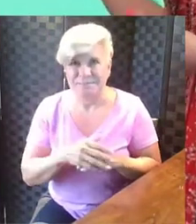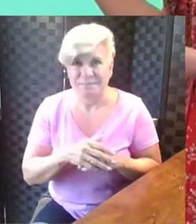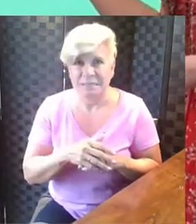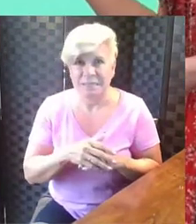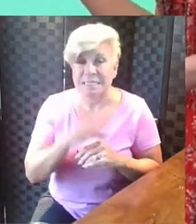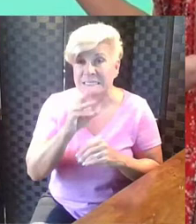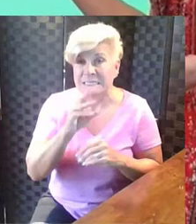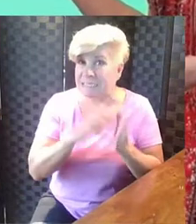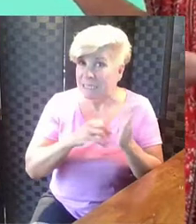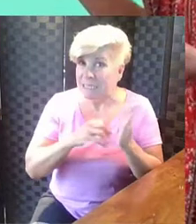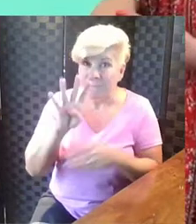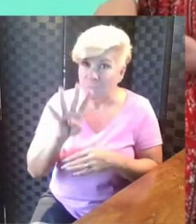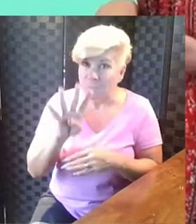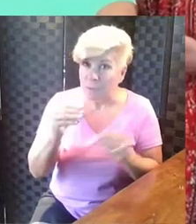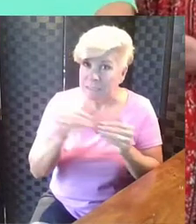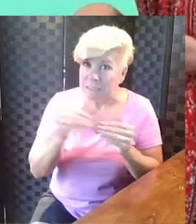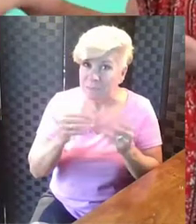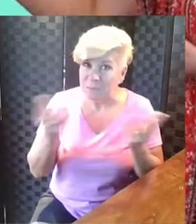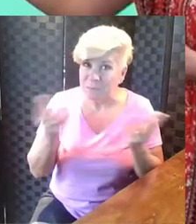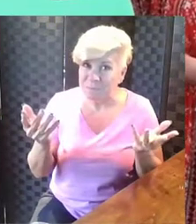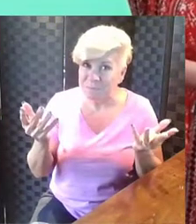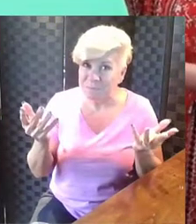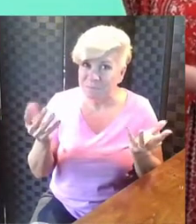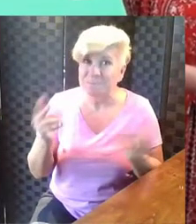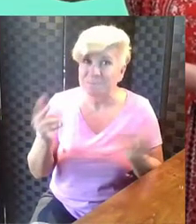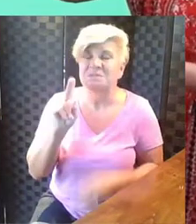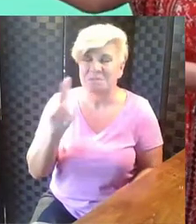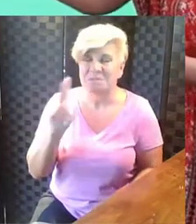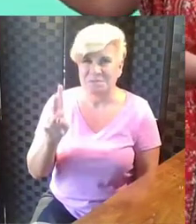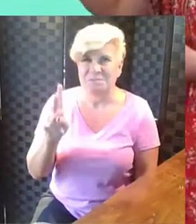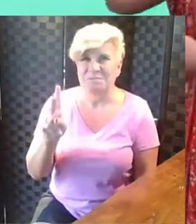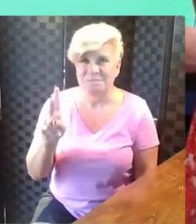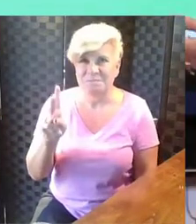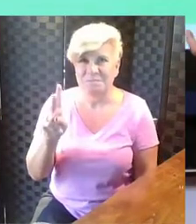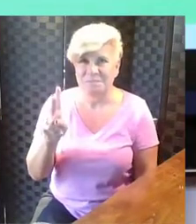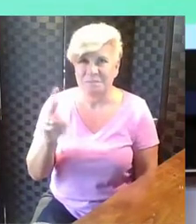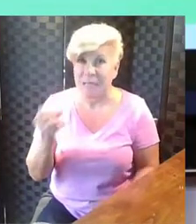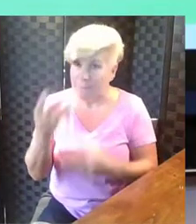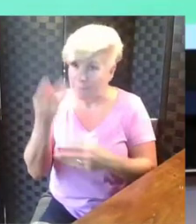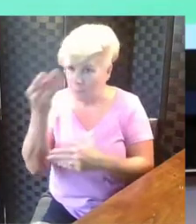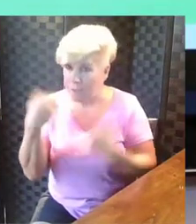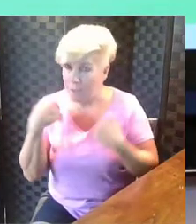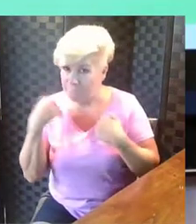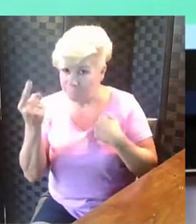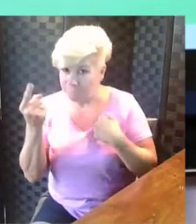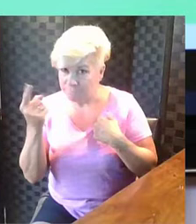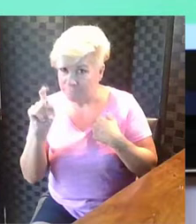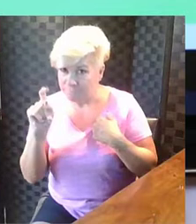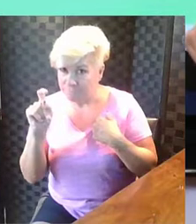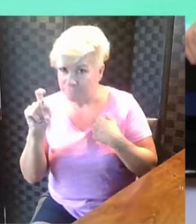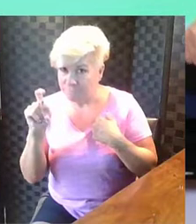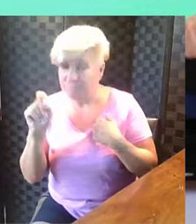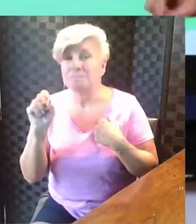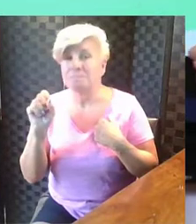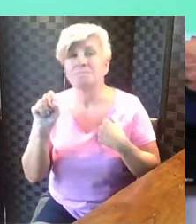Six minus four equals two. Is that how many cubes we had?